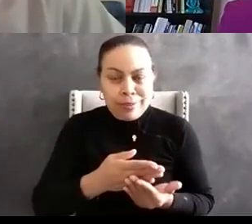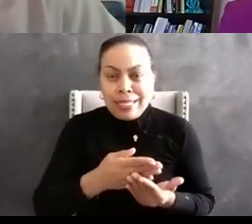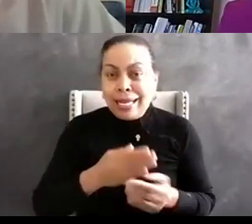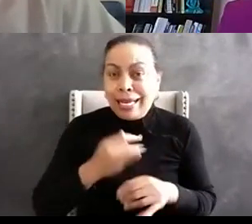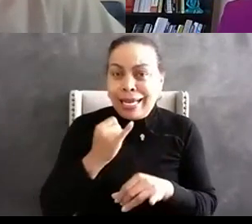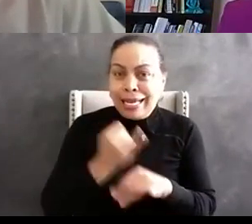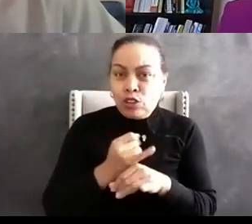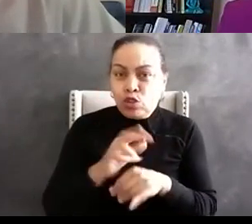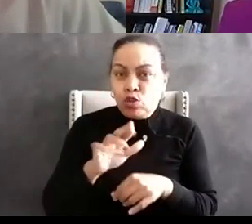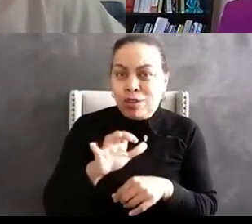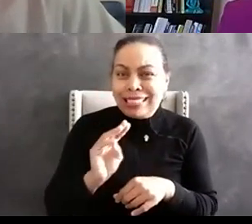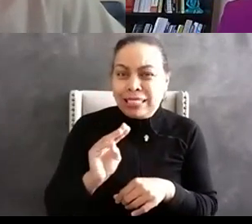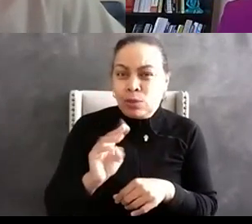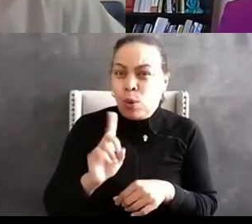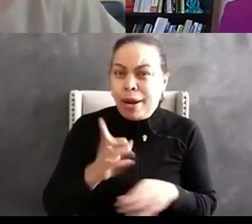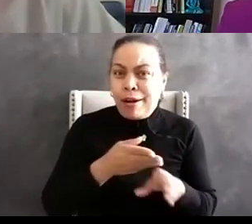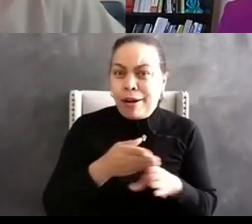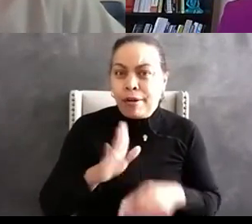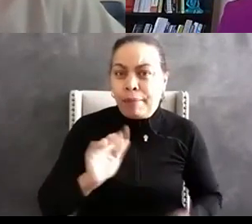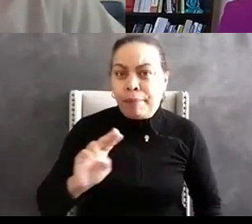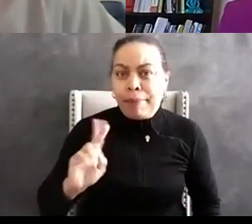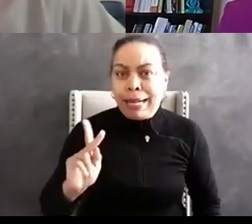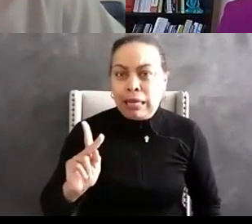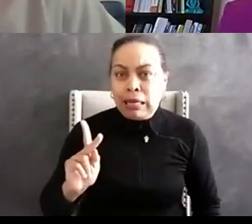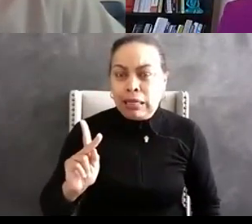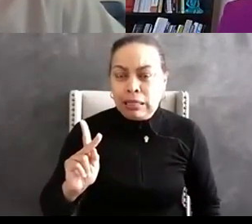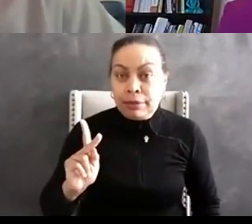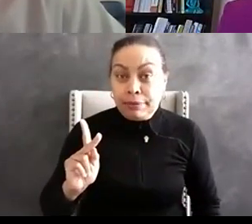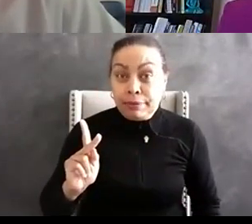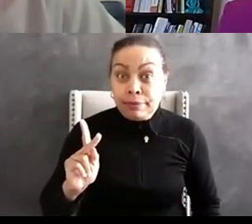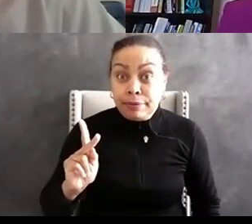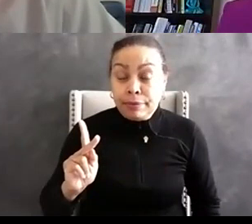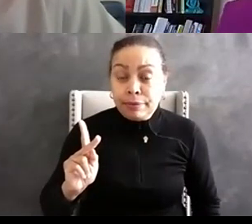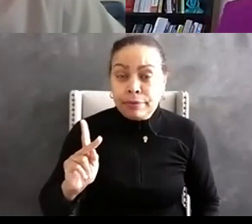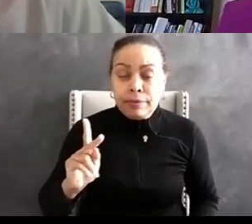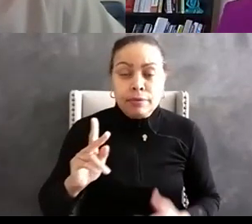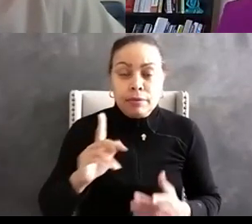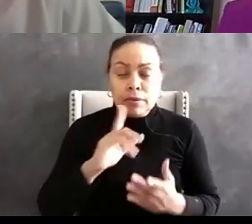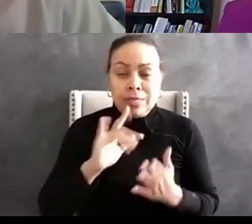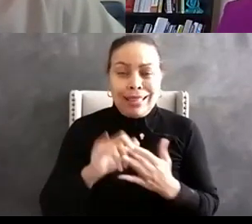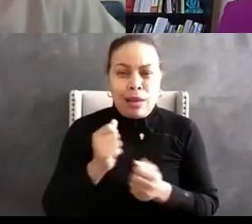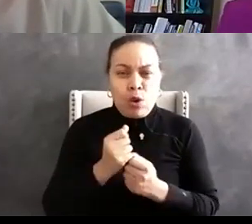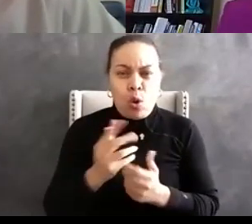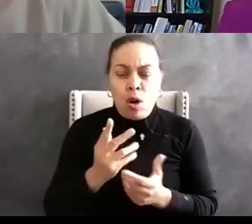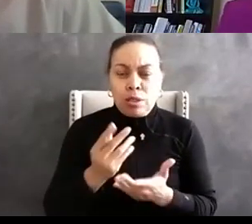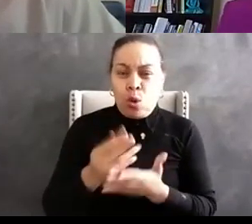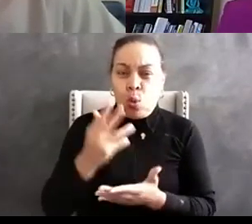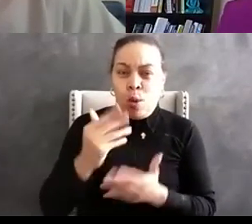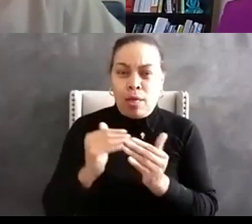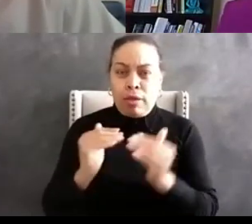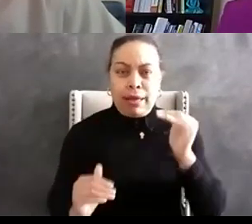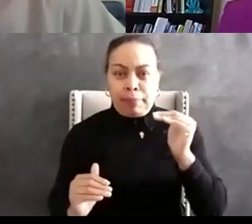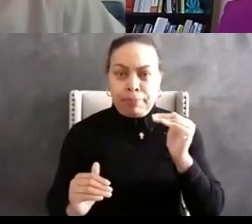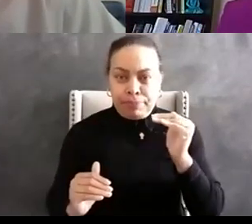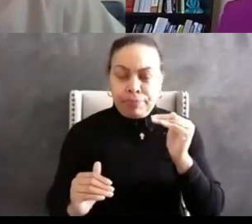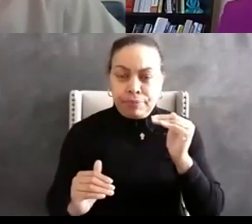uh that has really led to um a serious uh income a wealth gap uh in minnesota